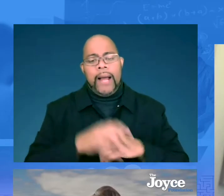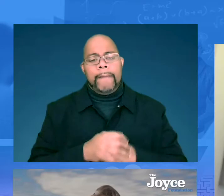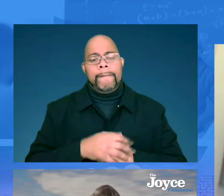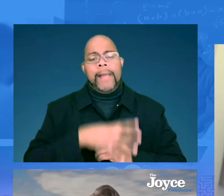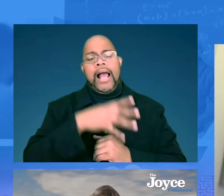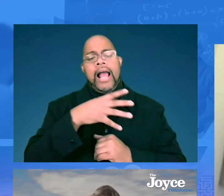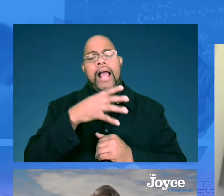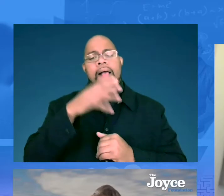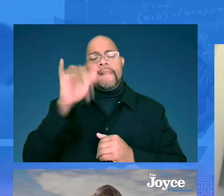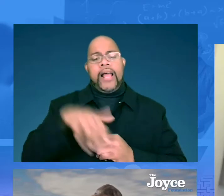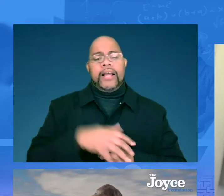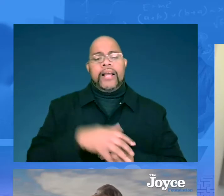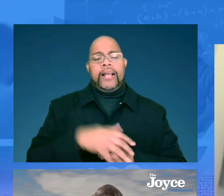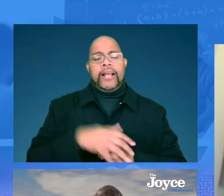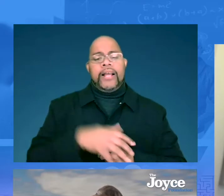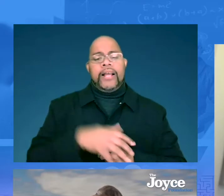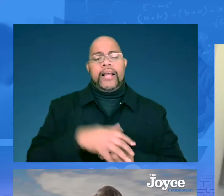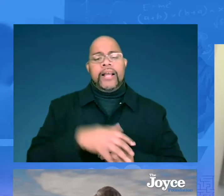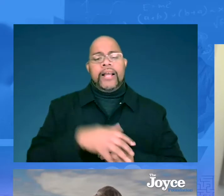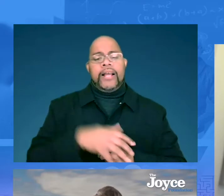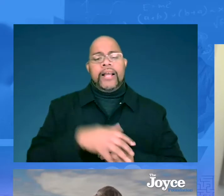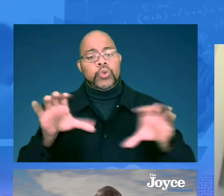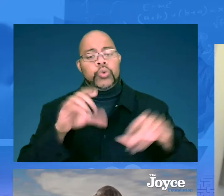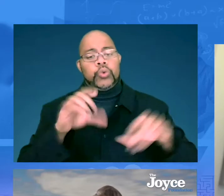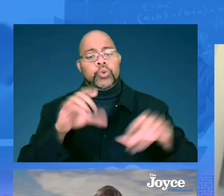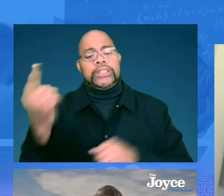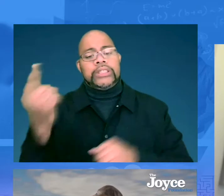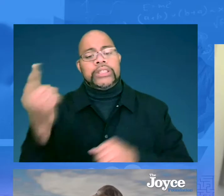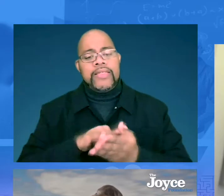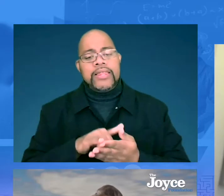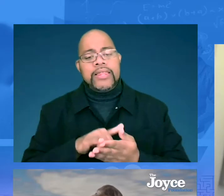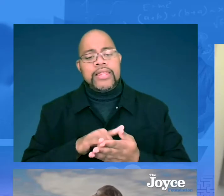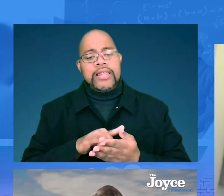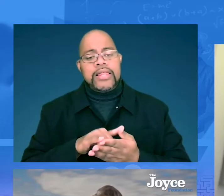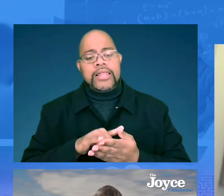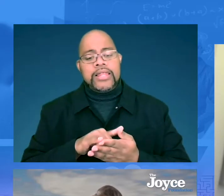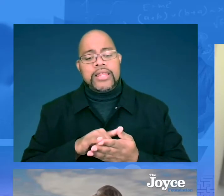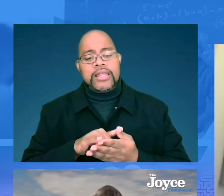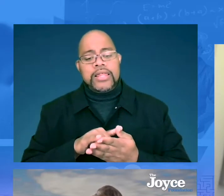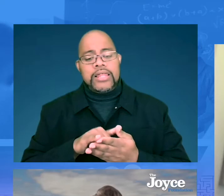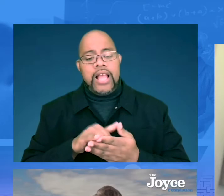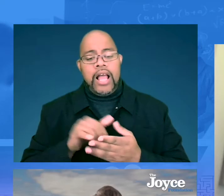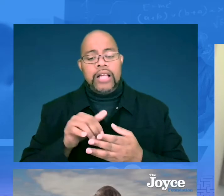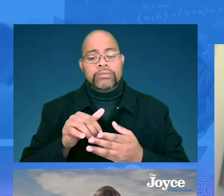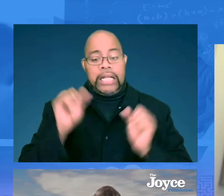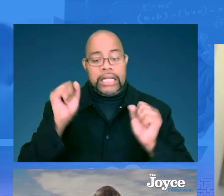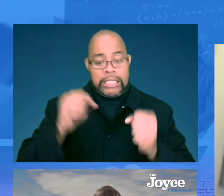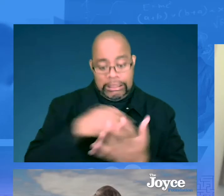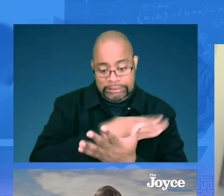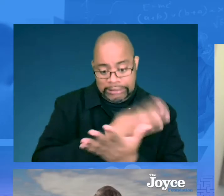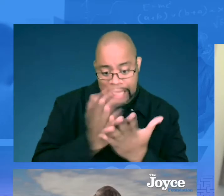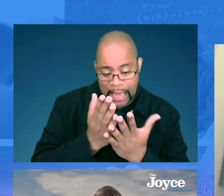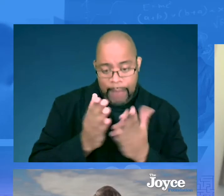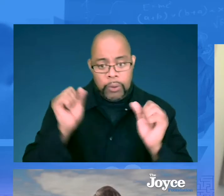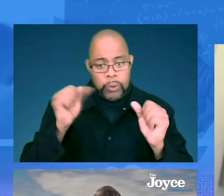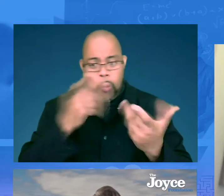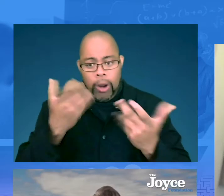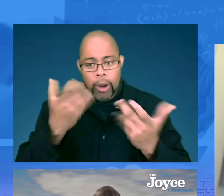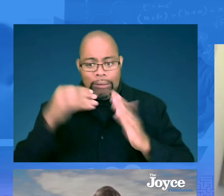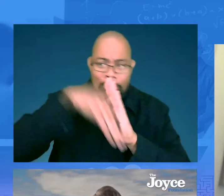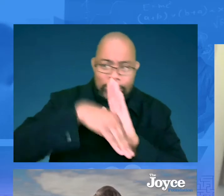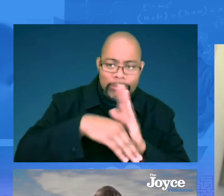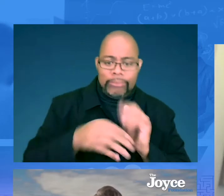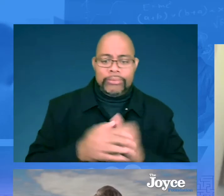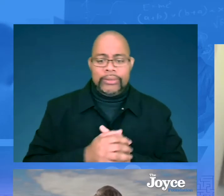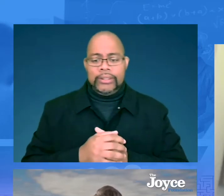thinking about this for a long time, that we want to do something that's both scalable and sustainable so we don't go